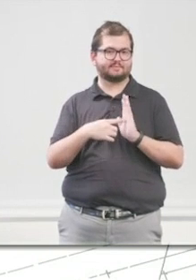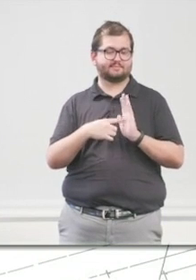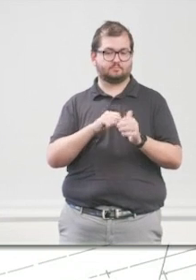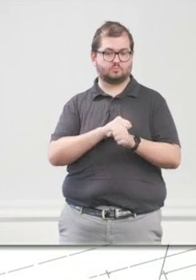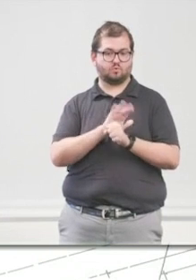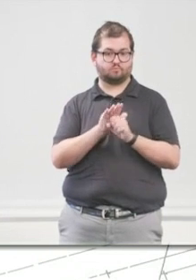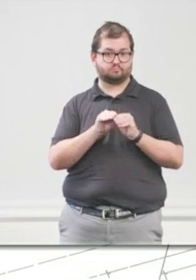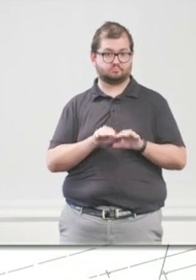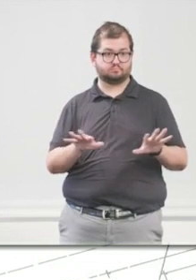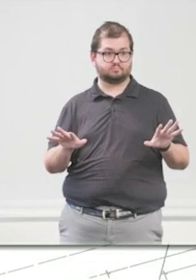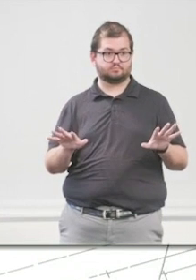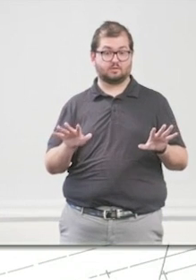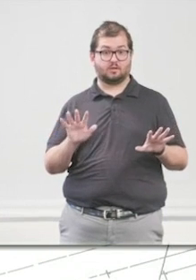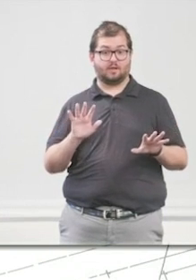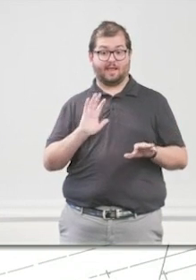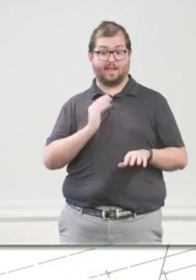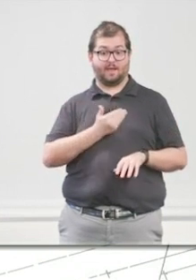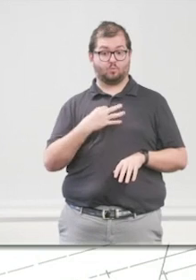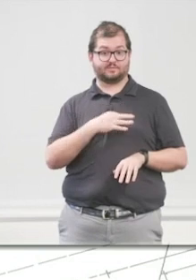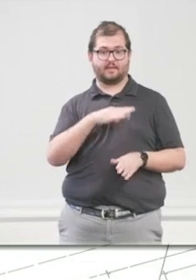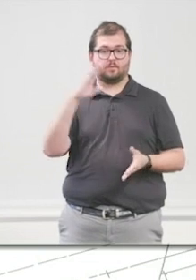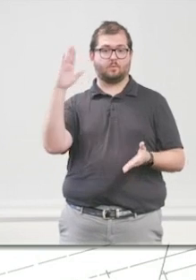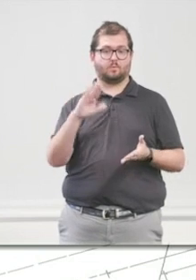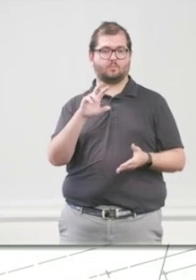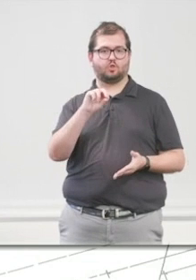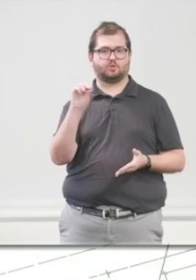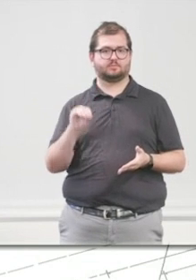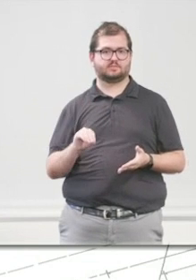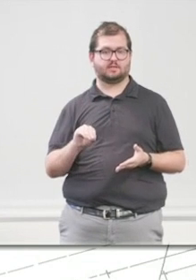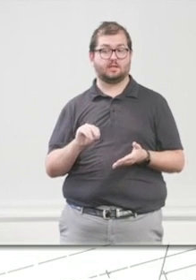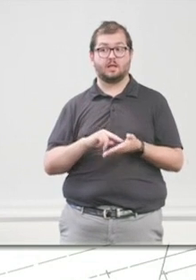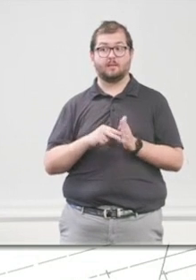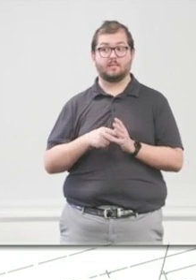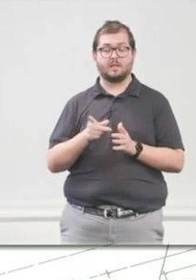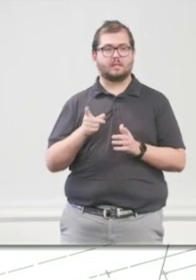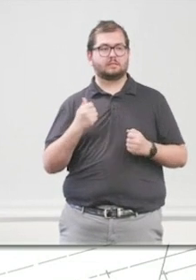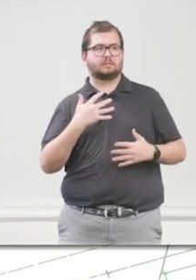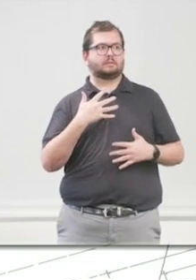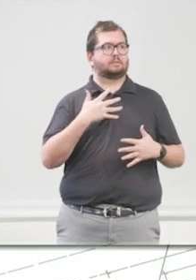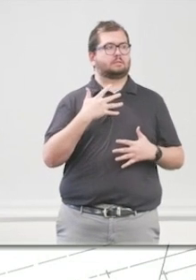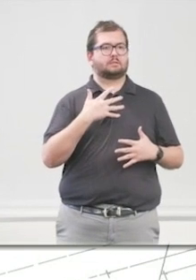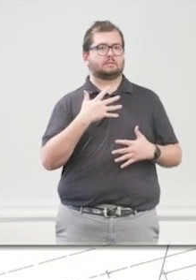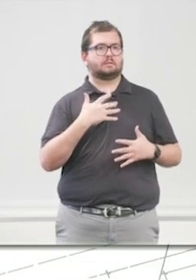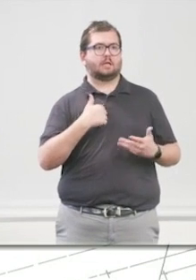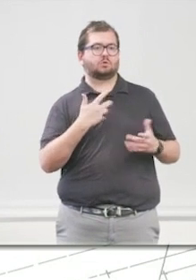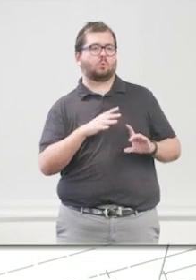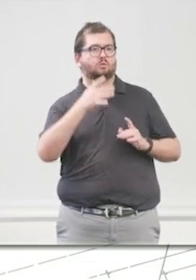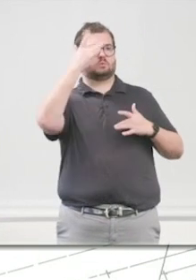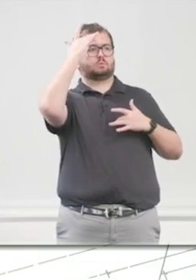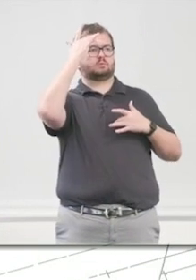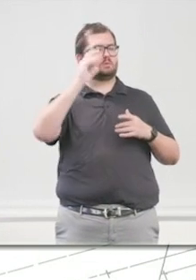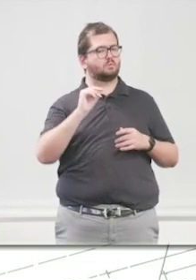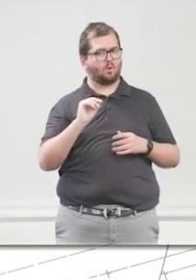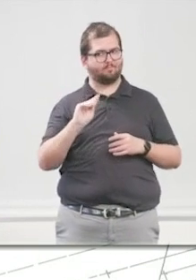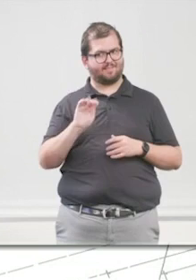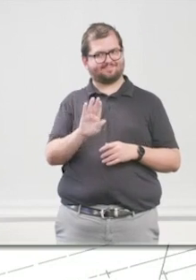lost 30% of our staff. And it wasn't that our staff were afraid of the virus. They had to take care of their family.